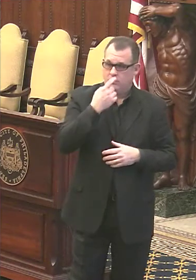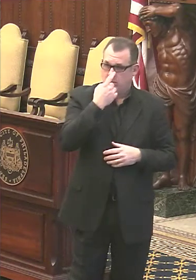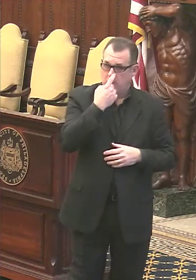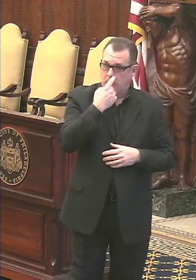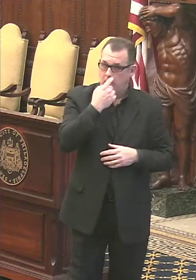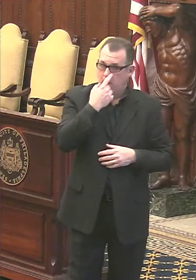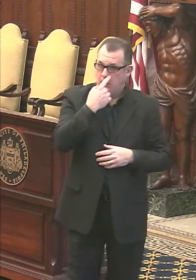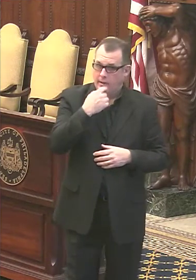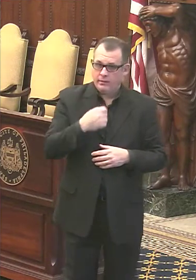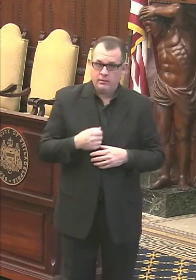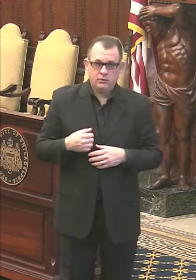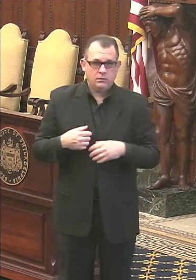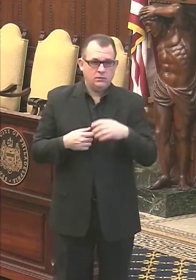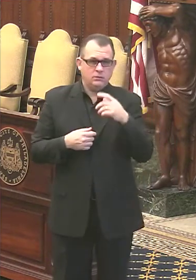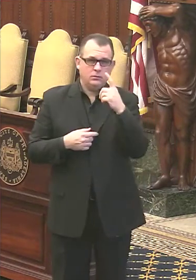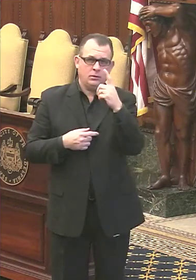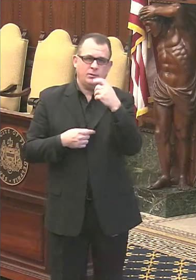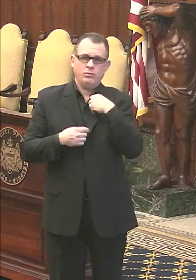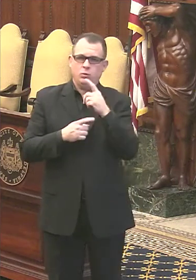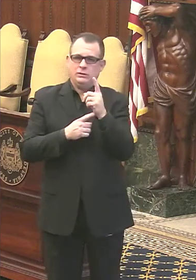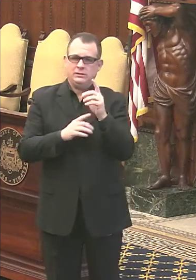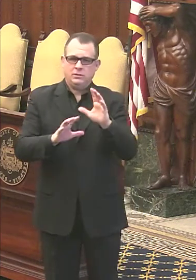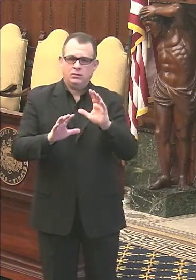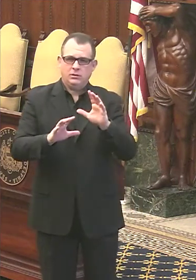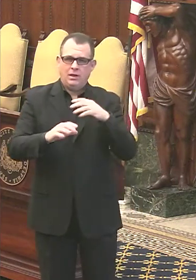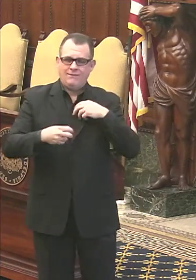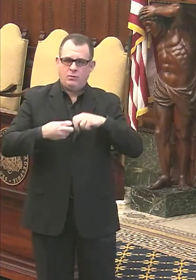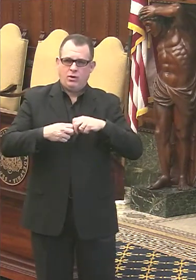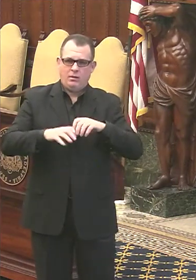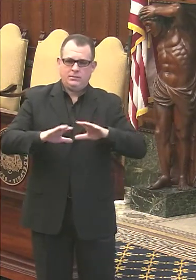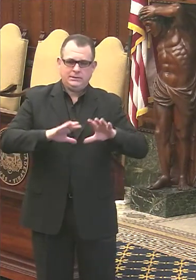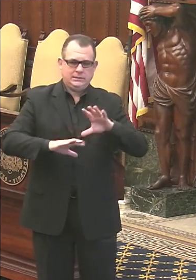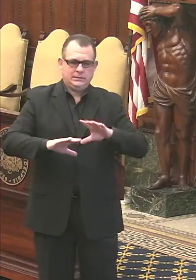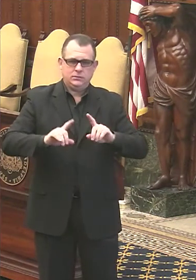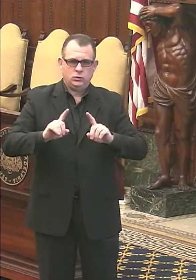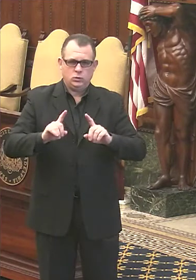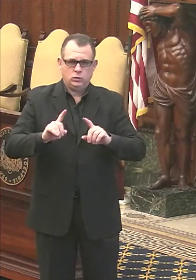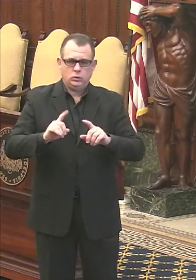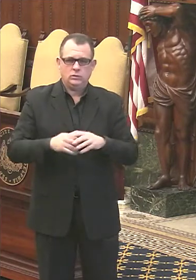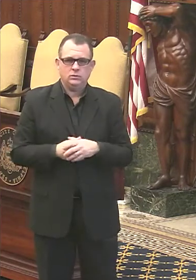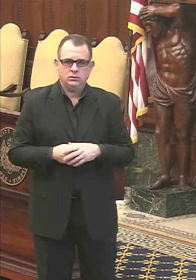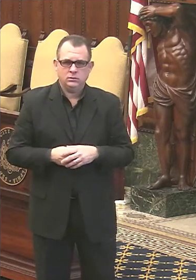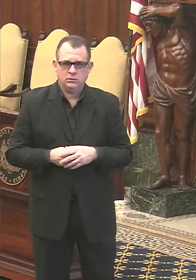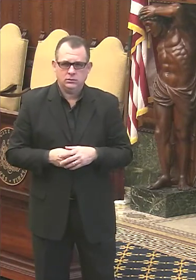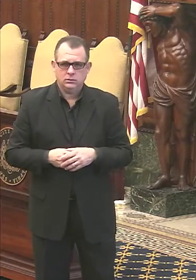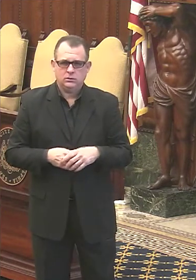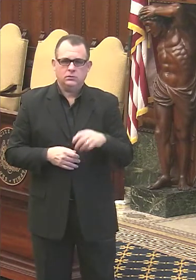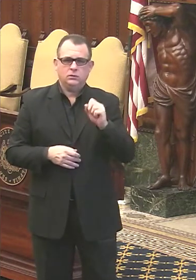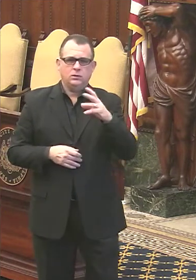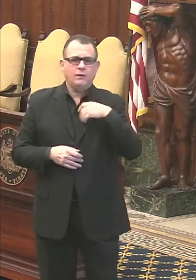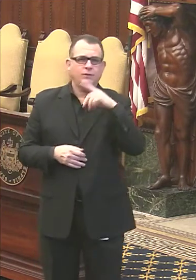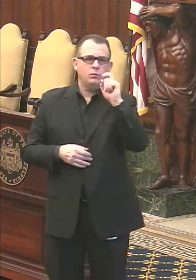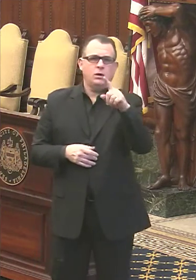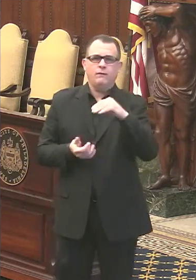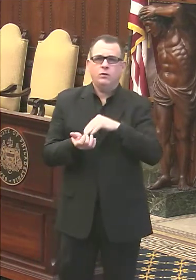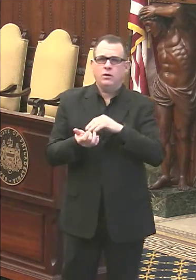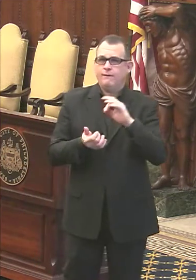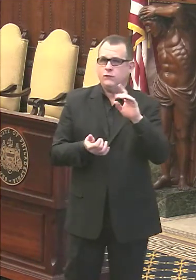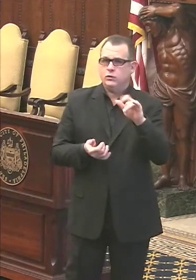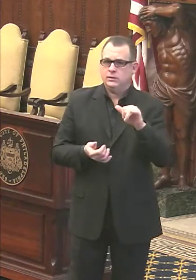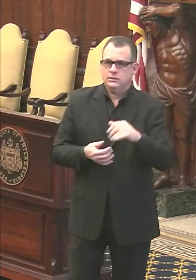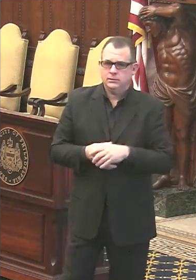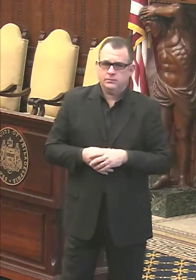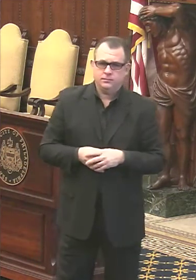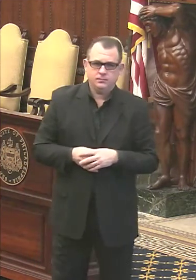give me a second. having problems with my device. Okay. This question is for Dr. Farley. Um,